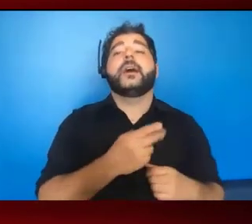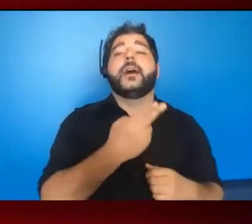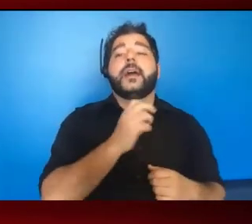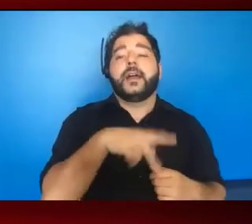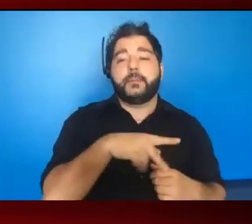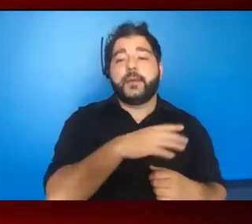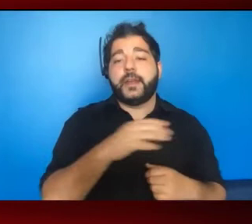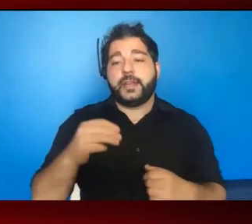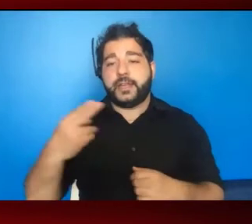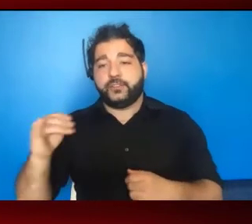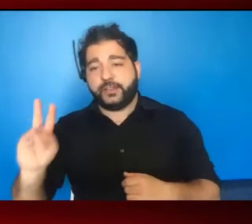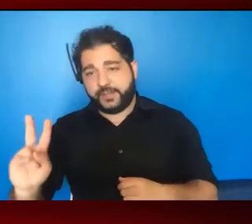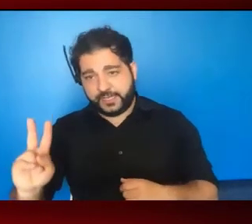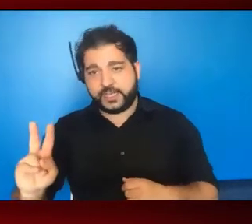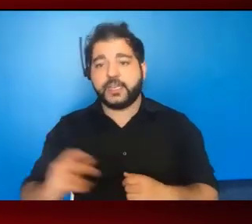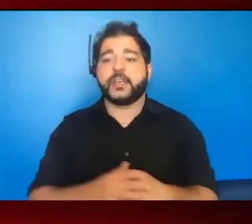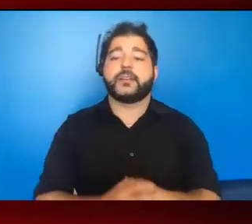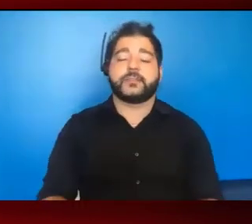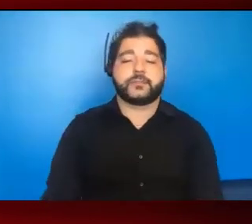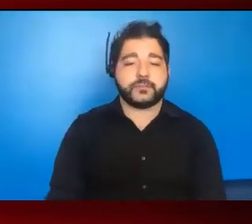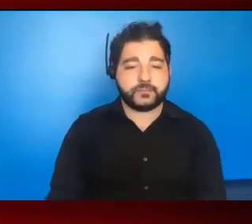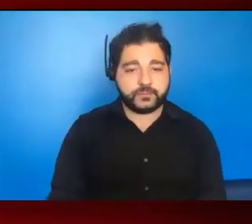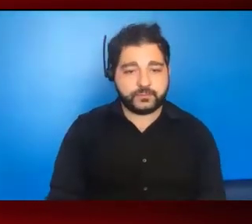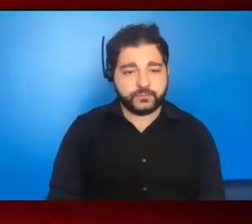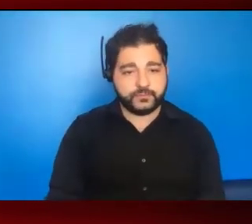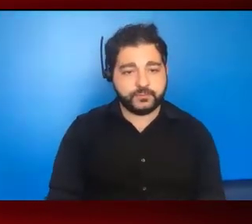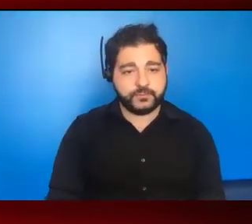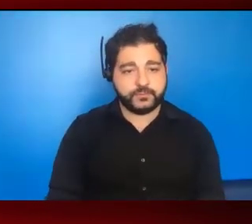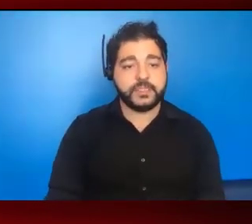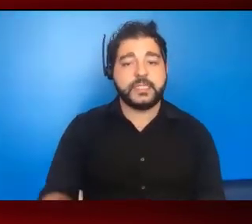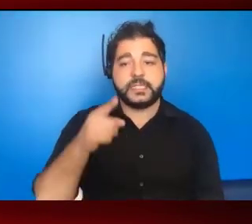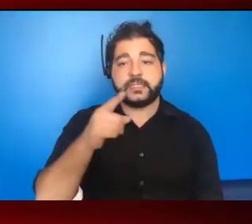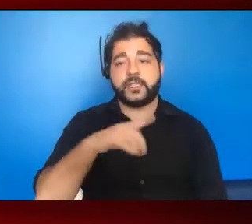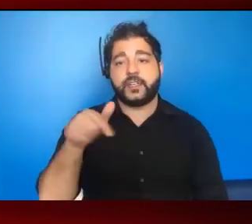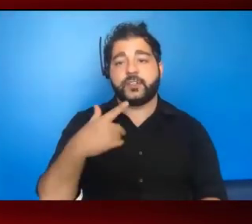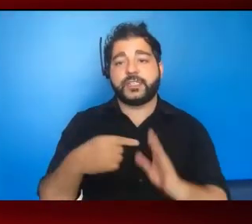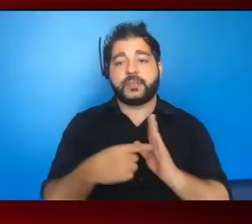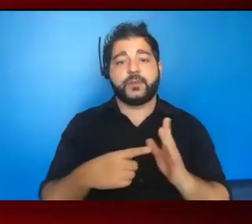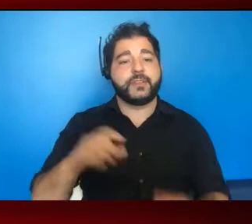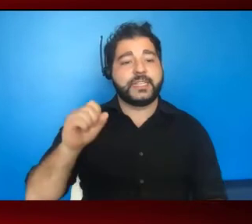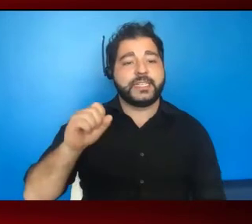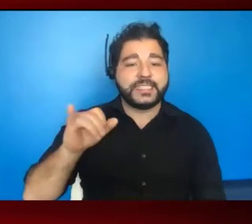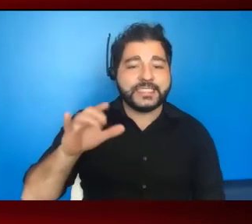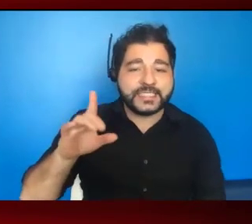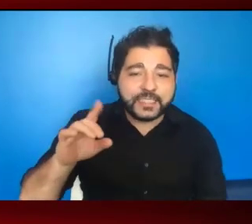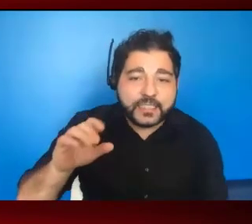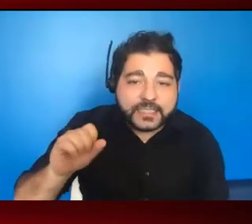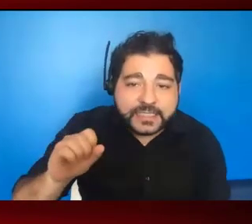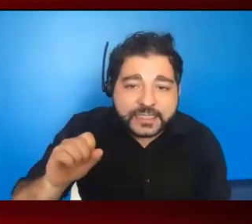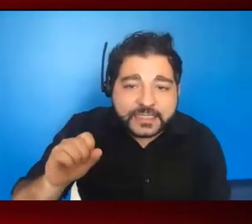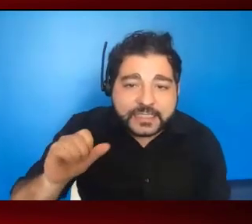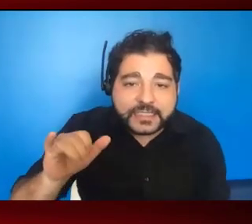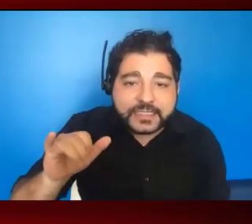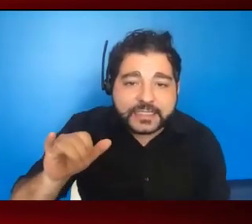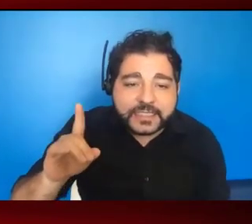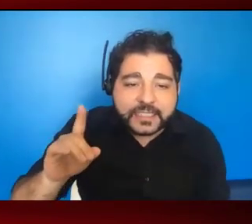just focus on HIV or viral hepatitis. This is another example of syndemics. So this shows the race and